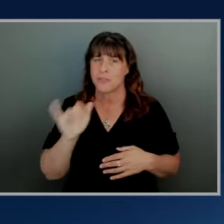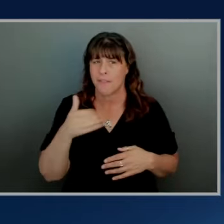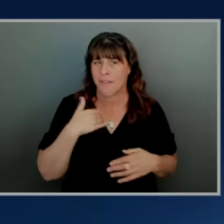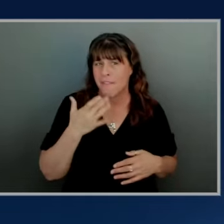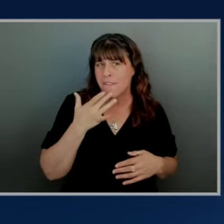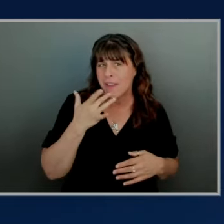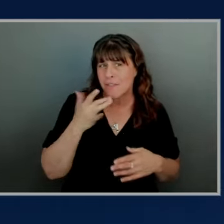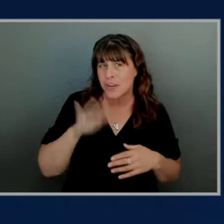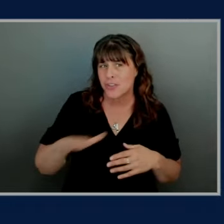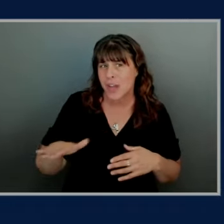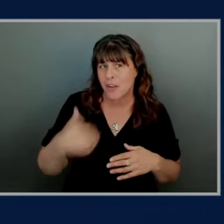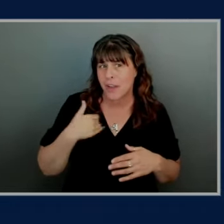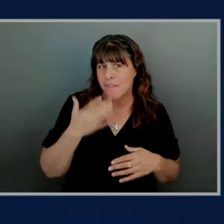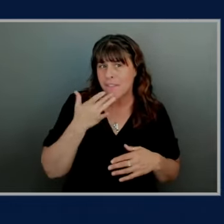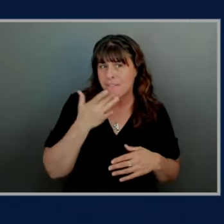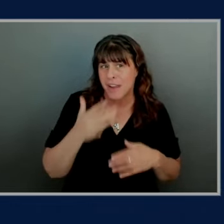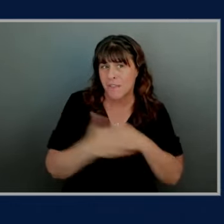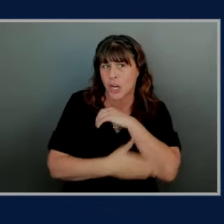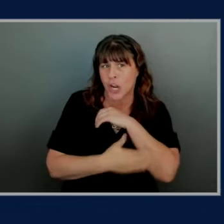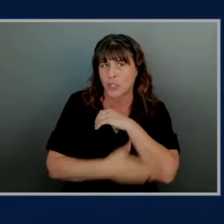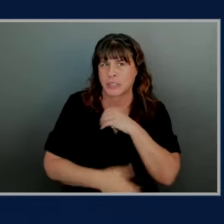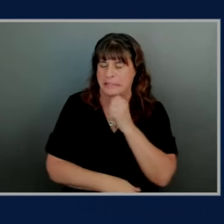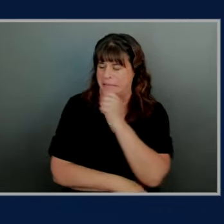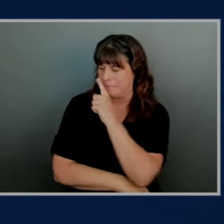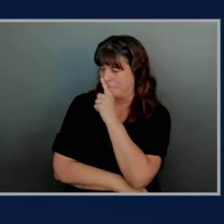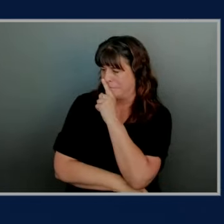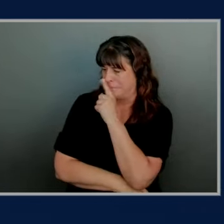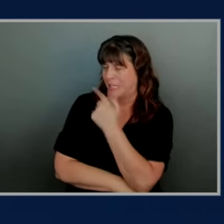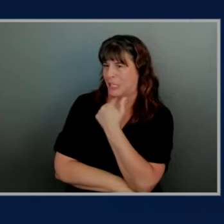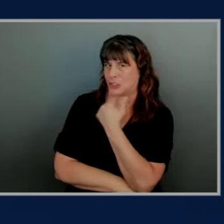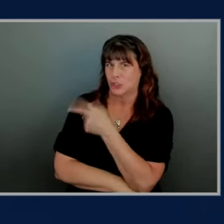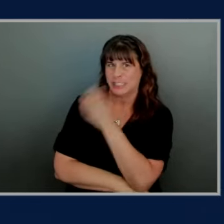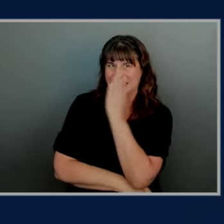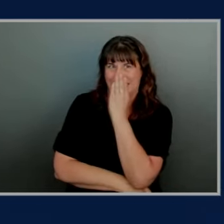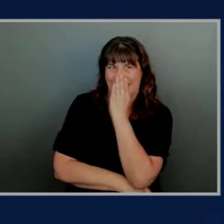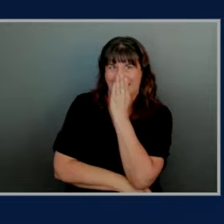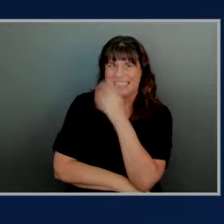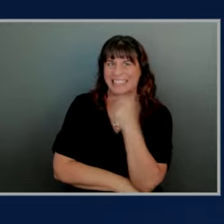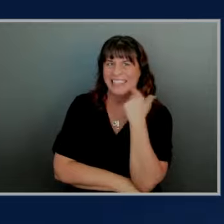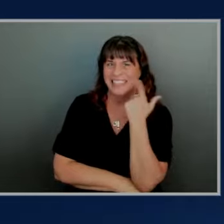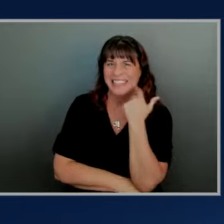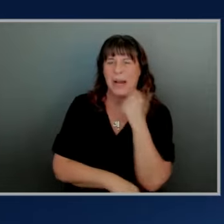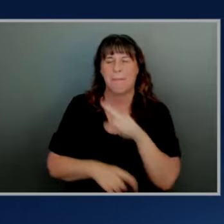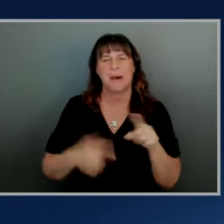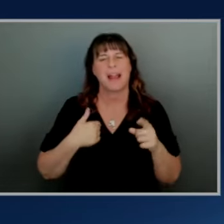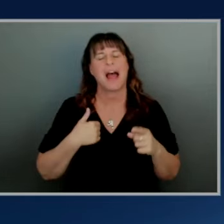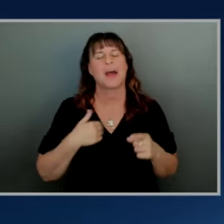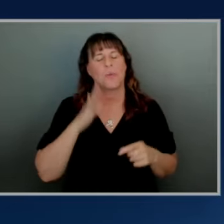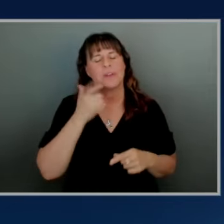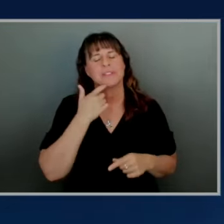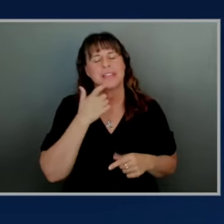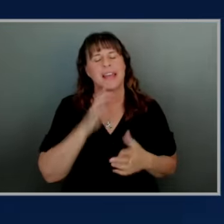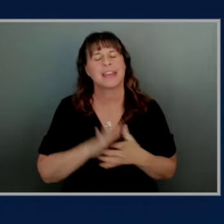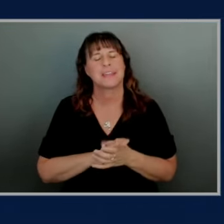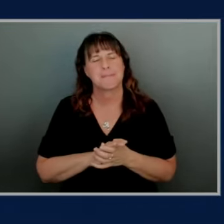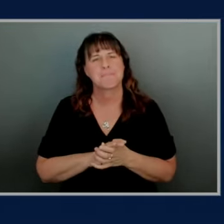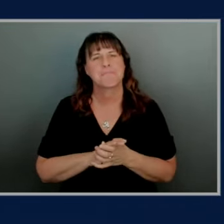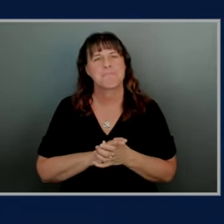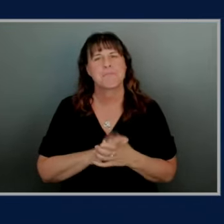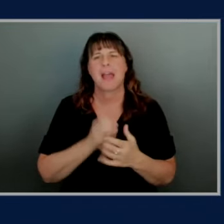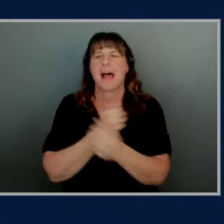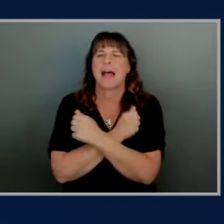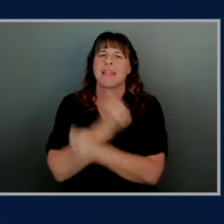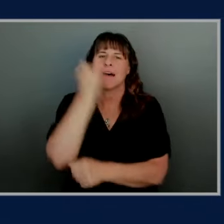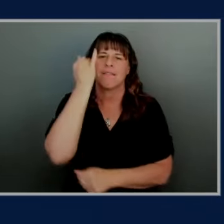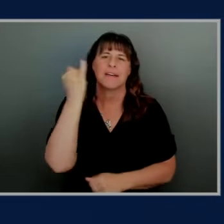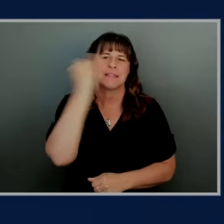oh I shouldn't say okay you know I will say you know I love Italian food